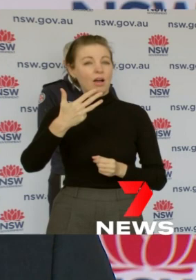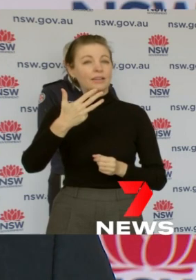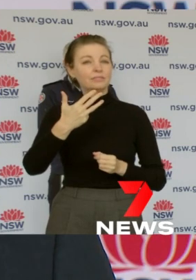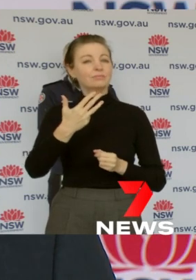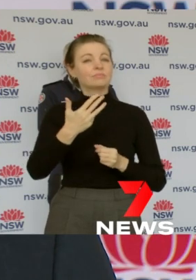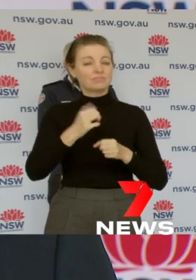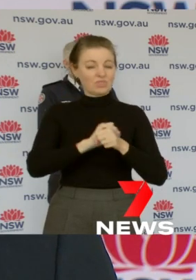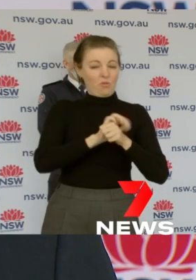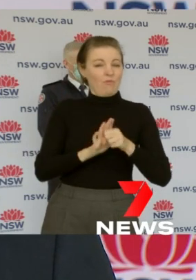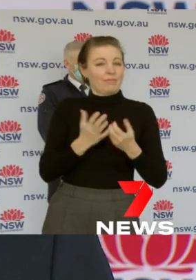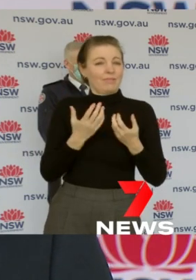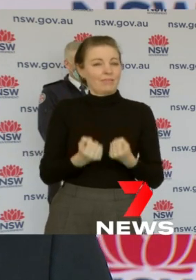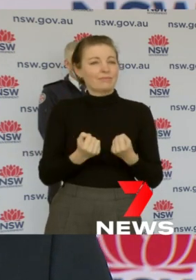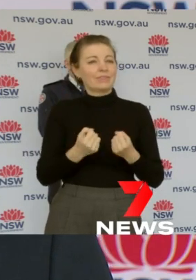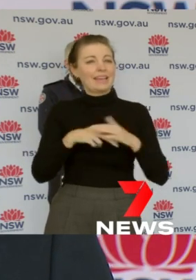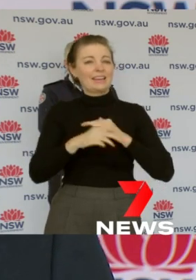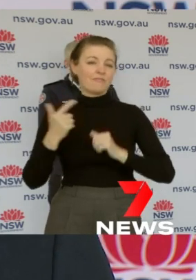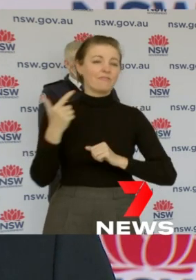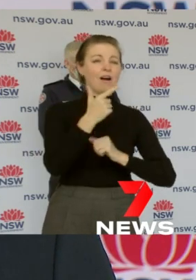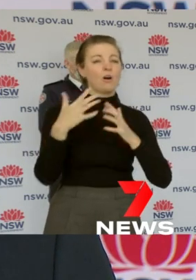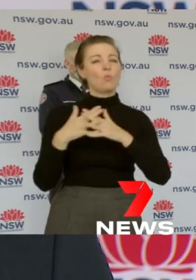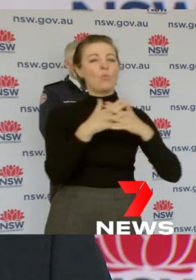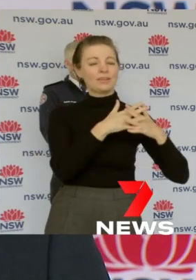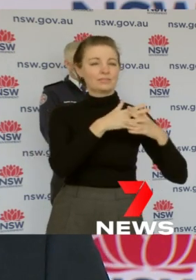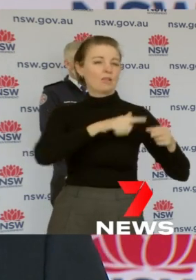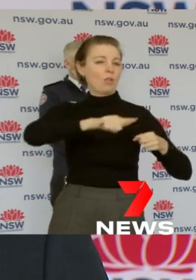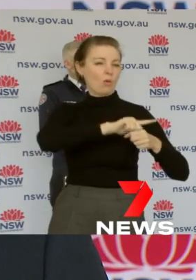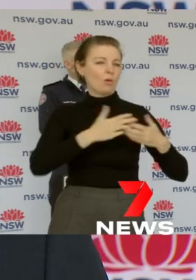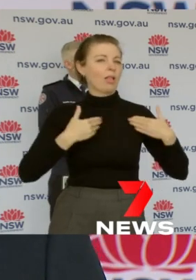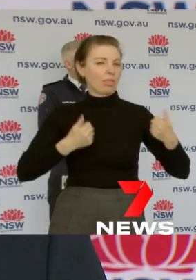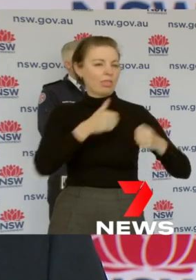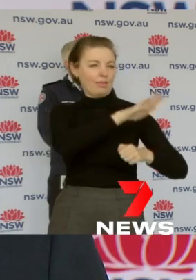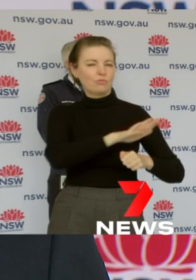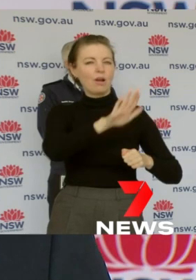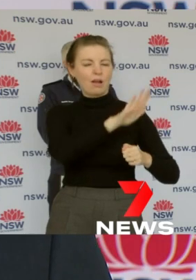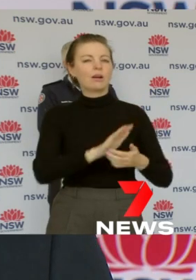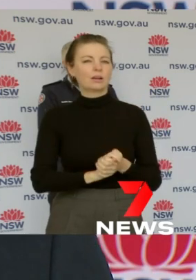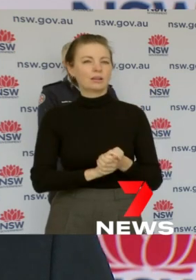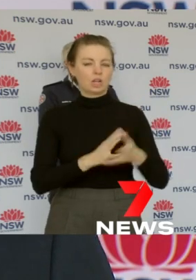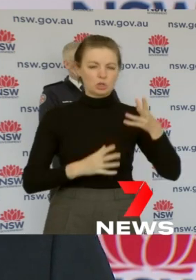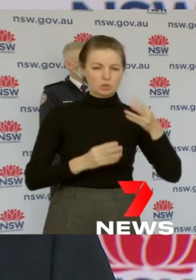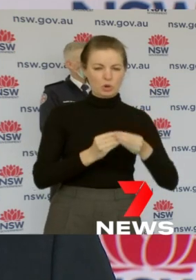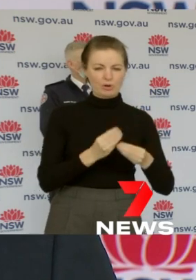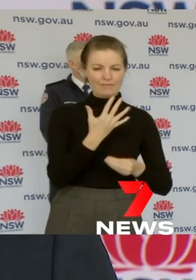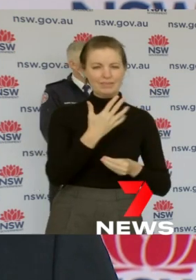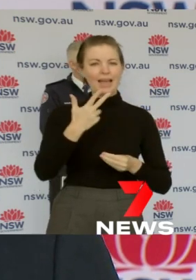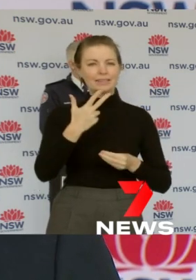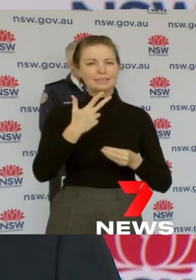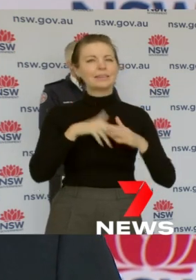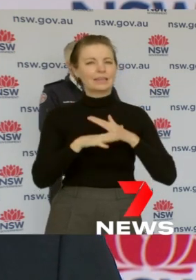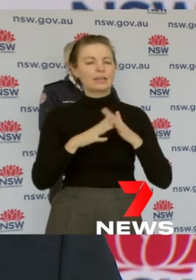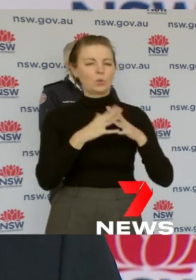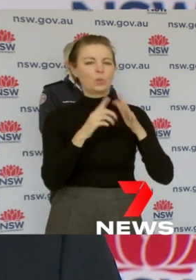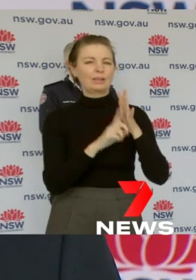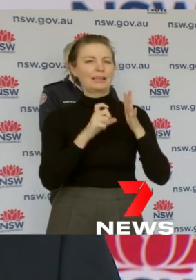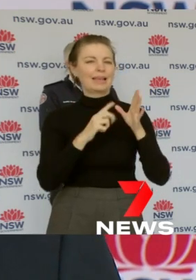far west local health district. I just remind everybody that I think the totals are now 58 in Wilcania, six in